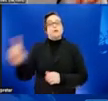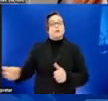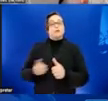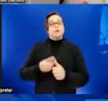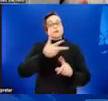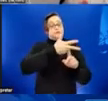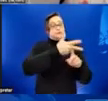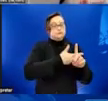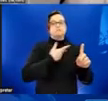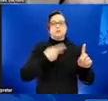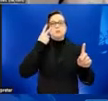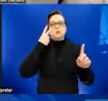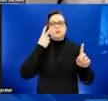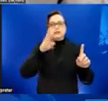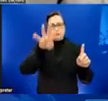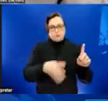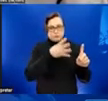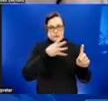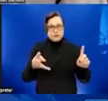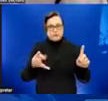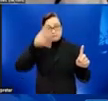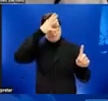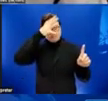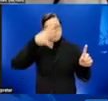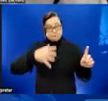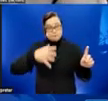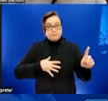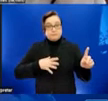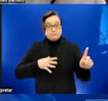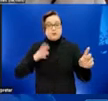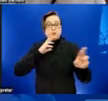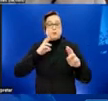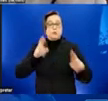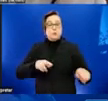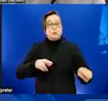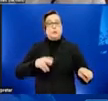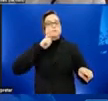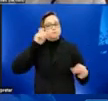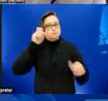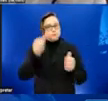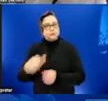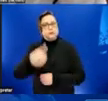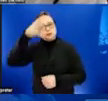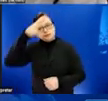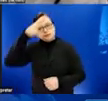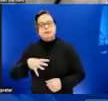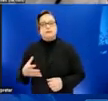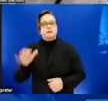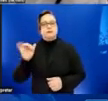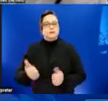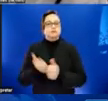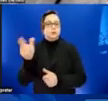see in this graph that men who reported sexual contact with another man were the dominant group of people being